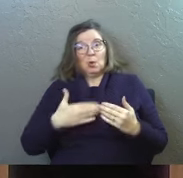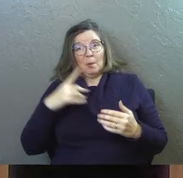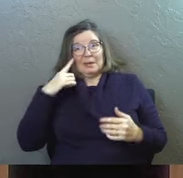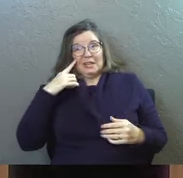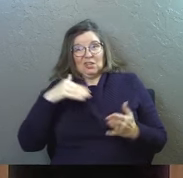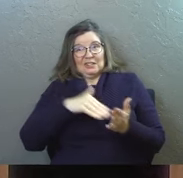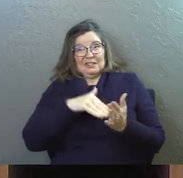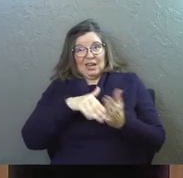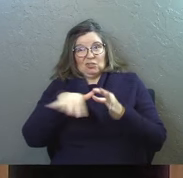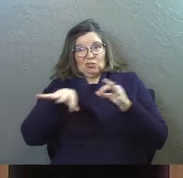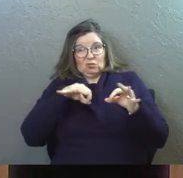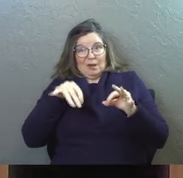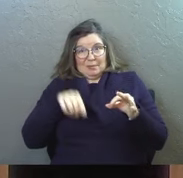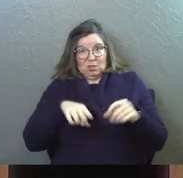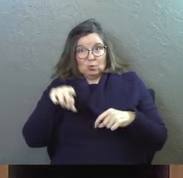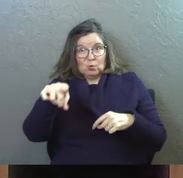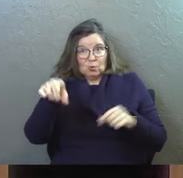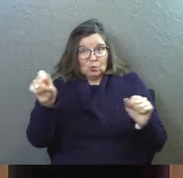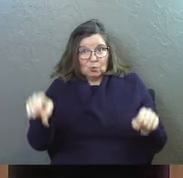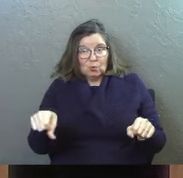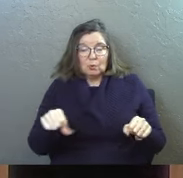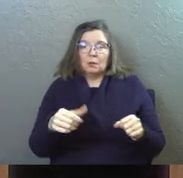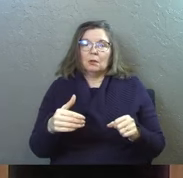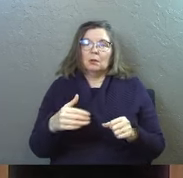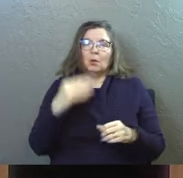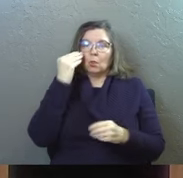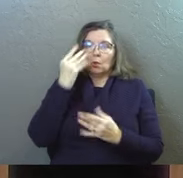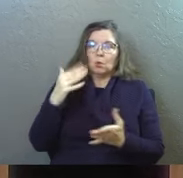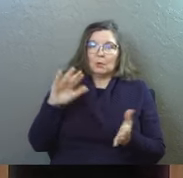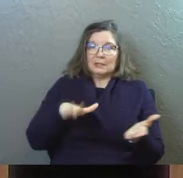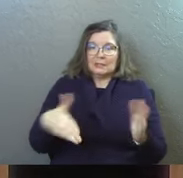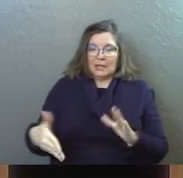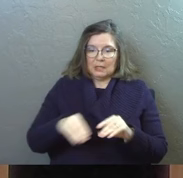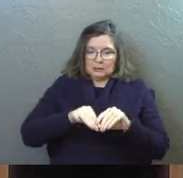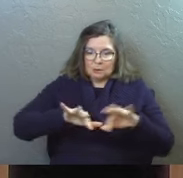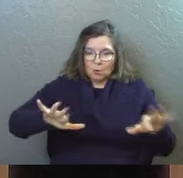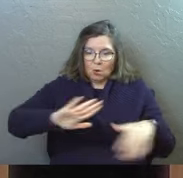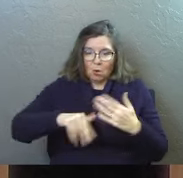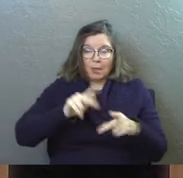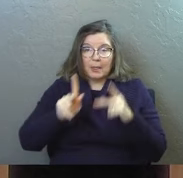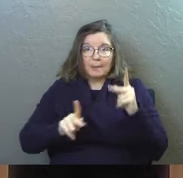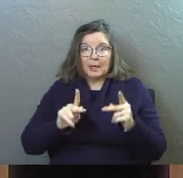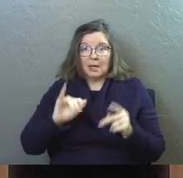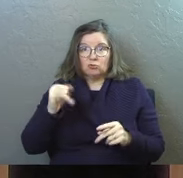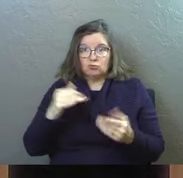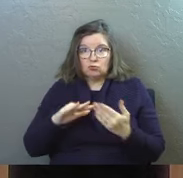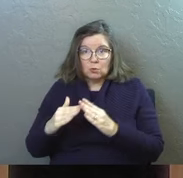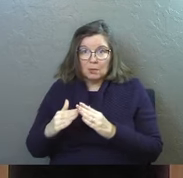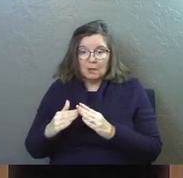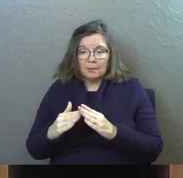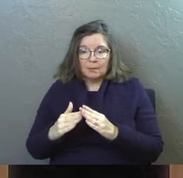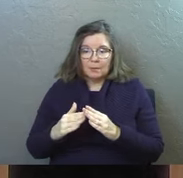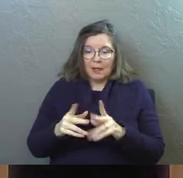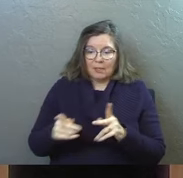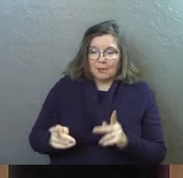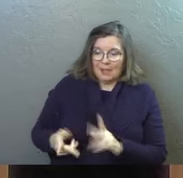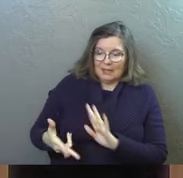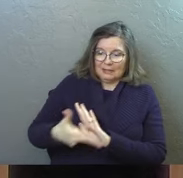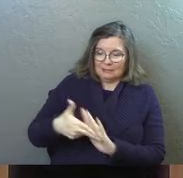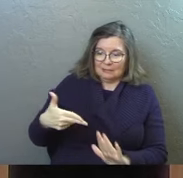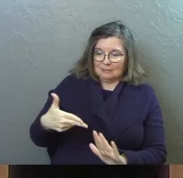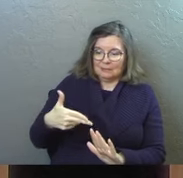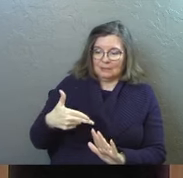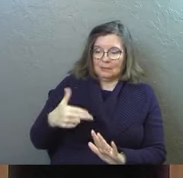almost hear a doctor describing this to you. The news of his death spread to all the people of Jerusalem and they gave the place the